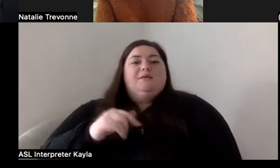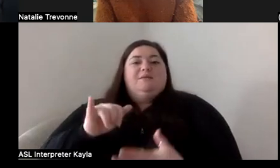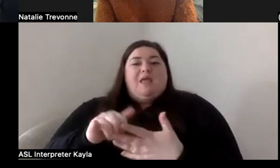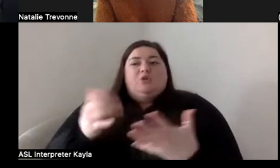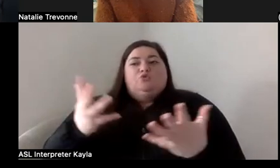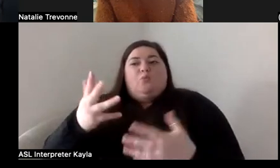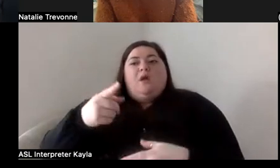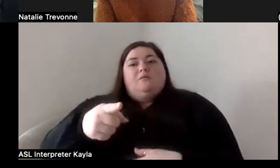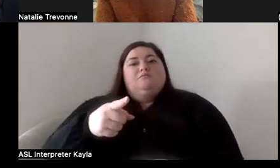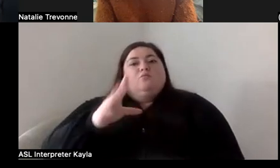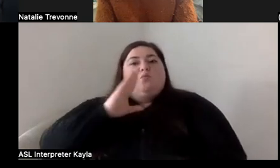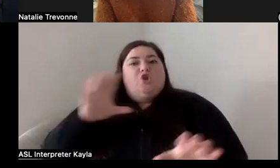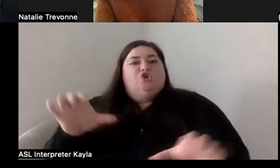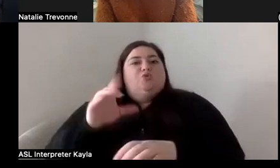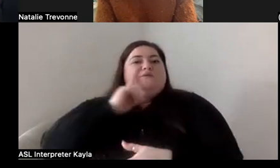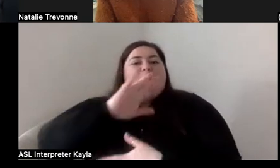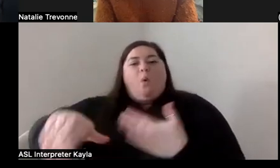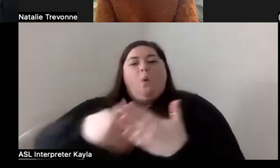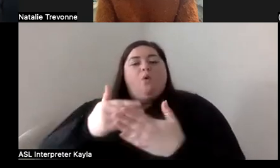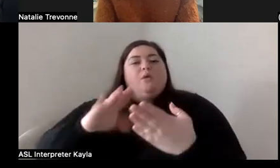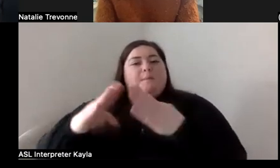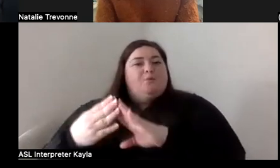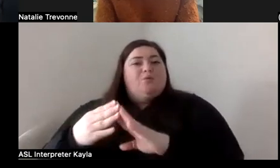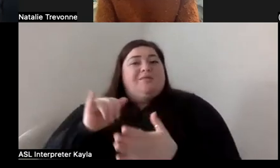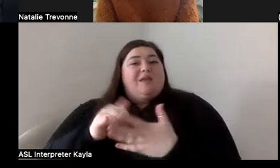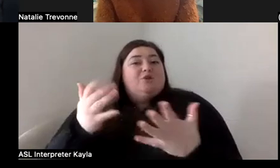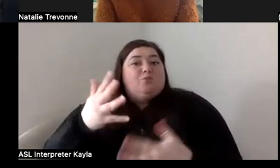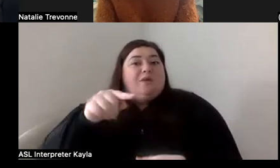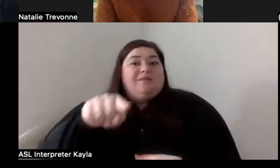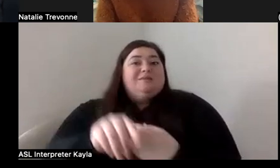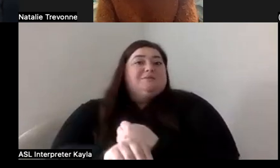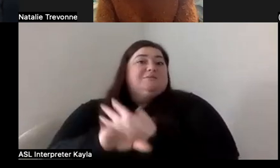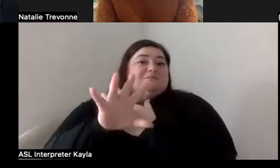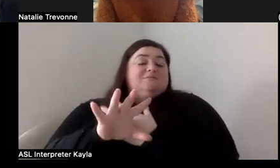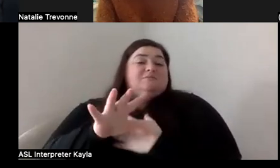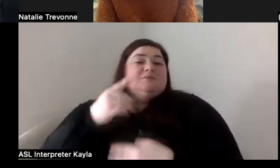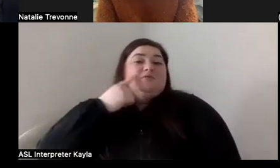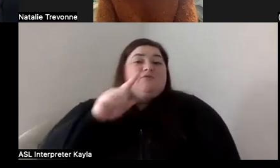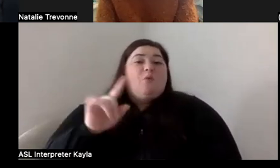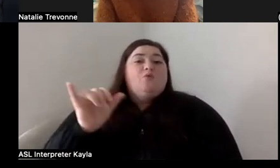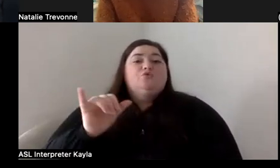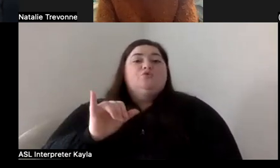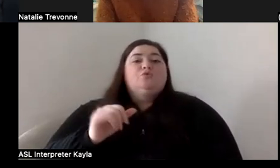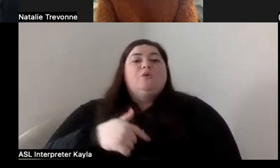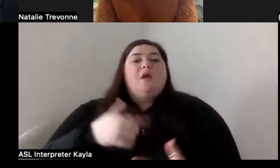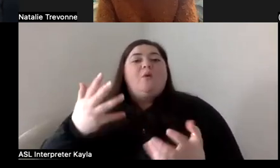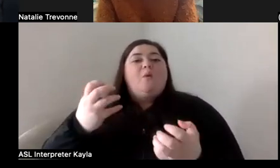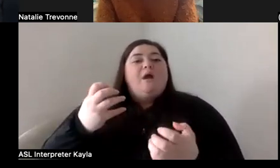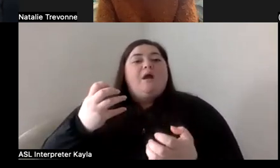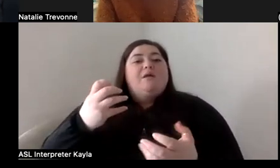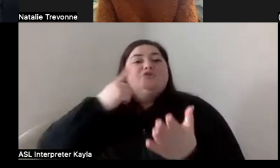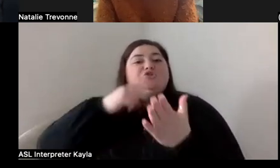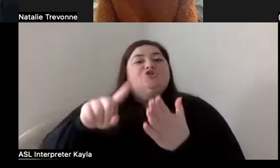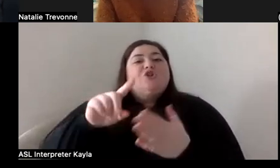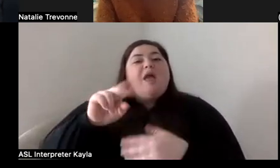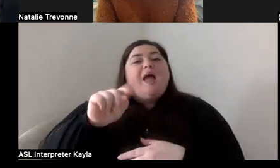the whole disability community. And, and what this call really is doing, um, you know, and I, I want to check out this dance, man. I want to, I